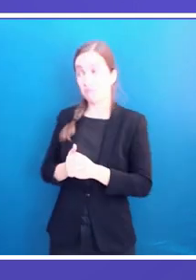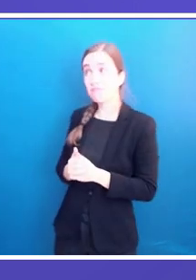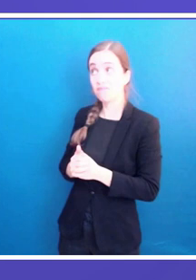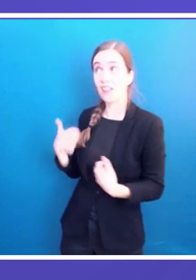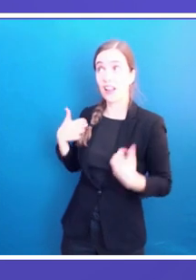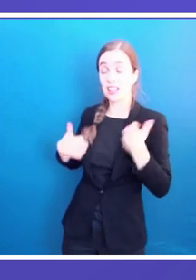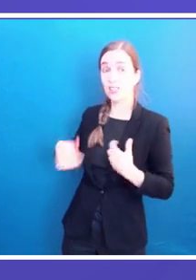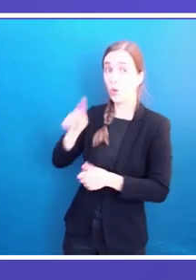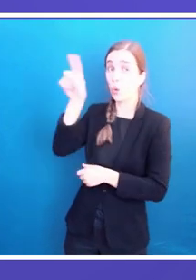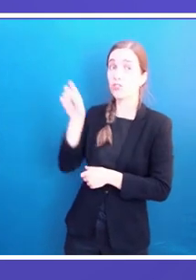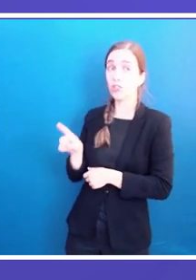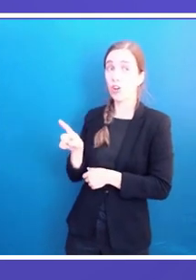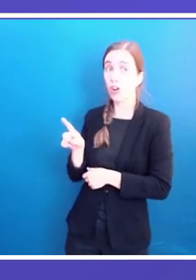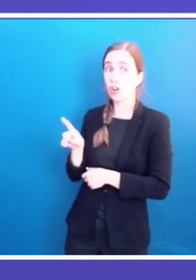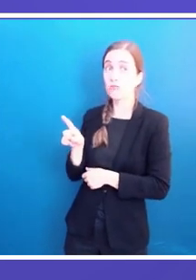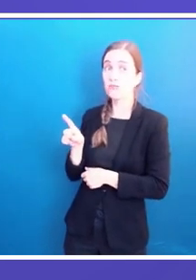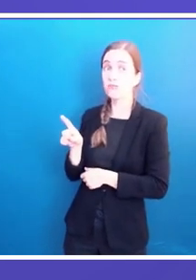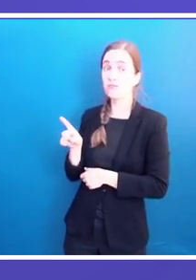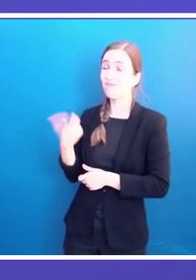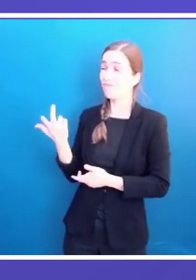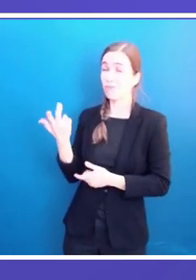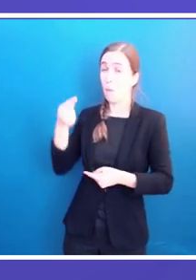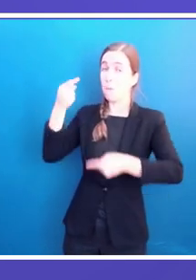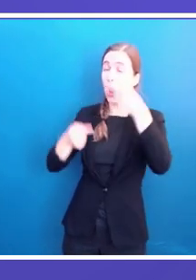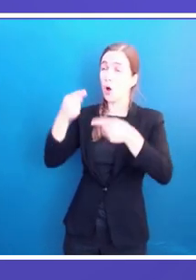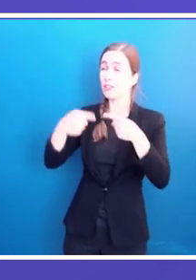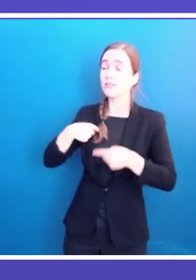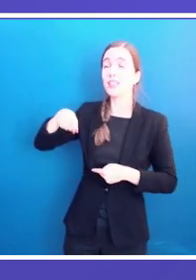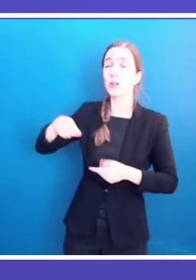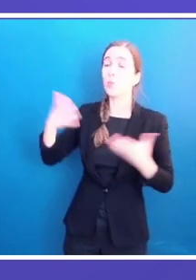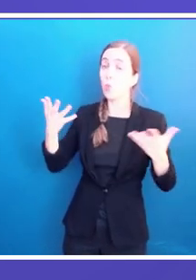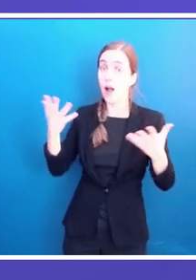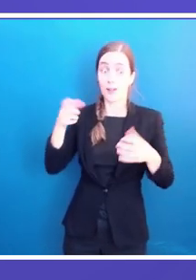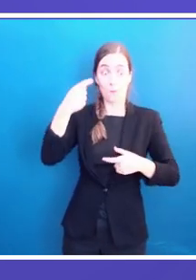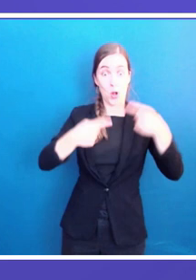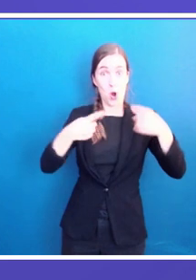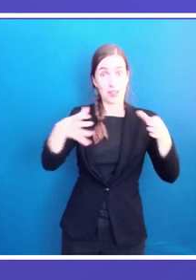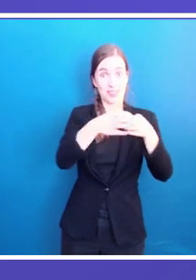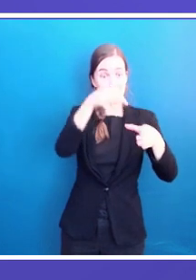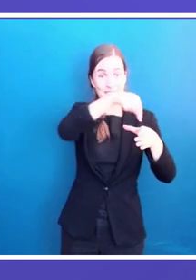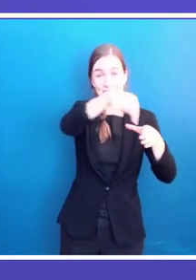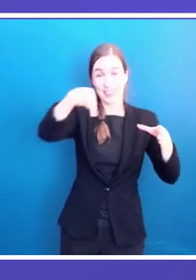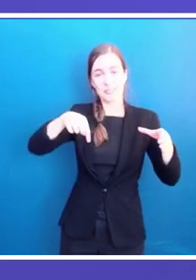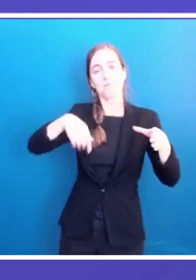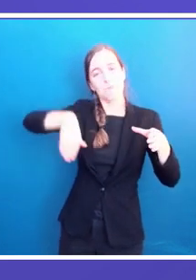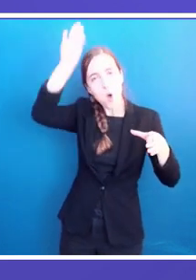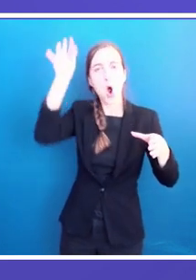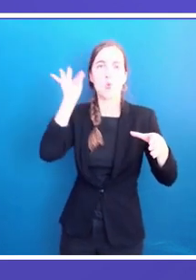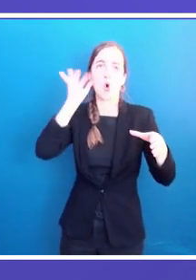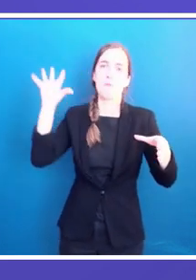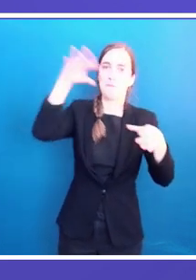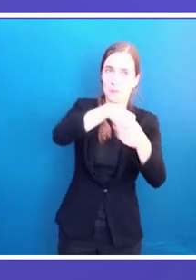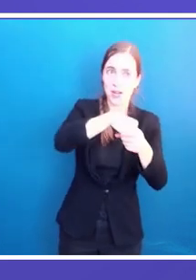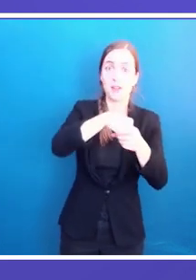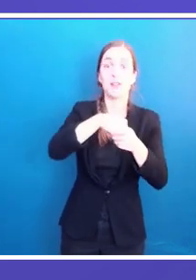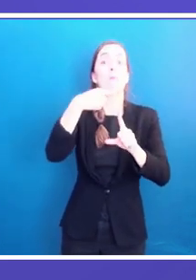the participants. need to put be more. But we need to put the conditions as well to